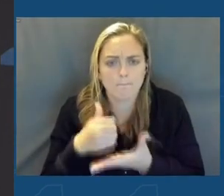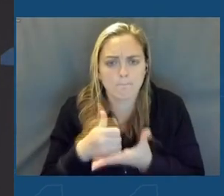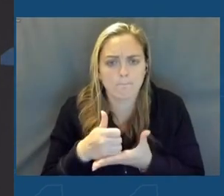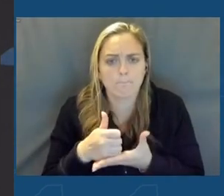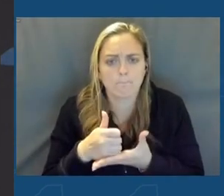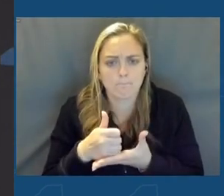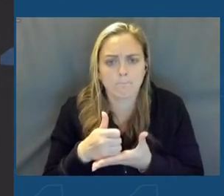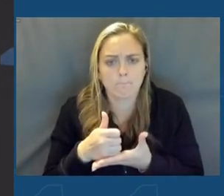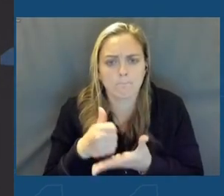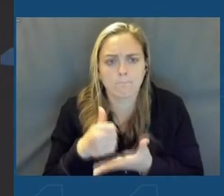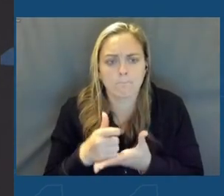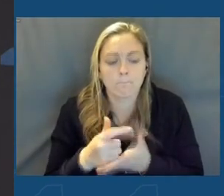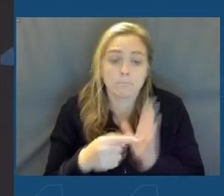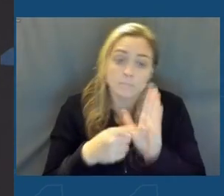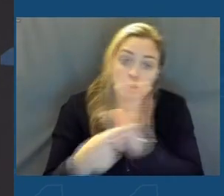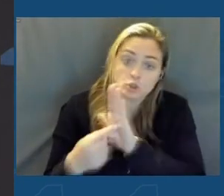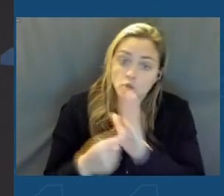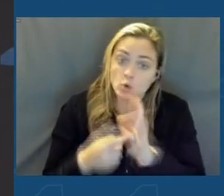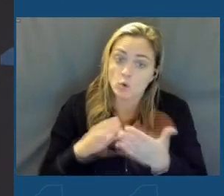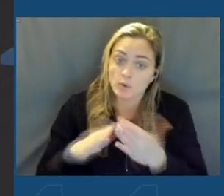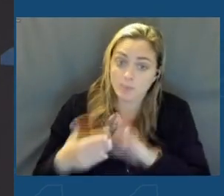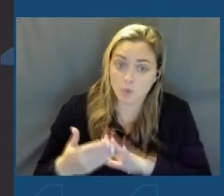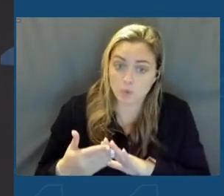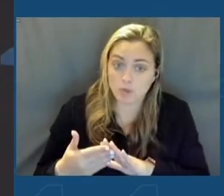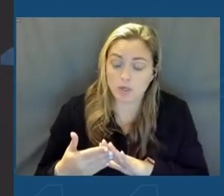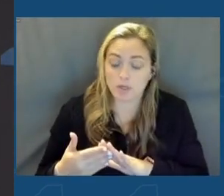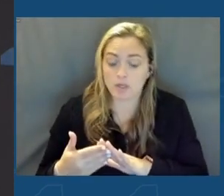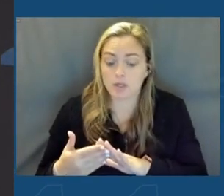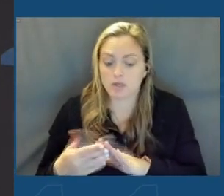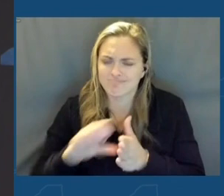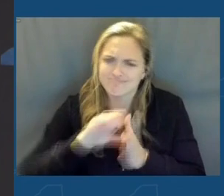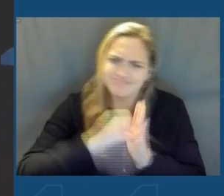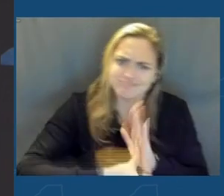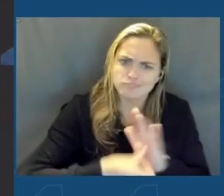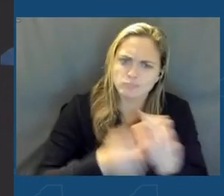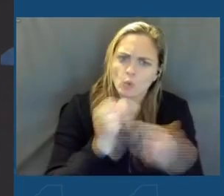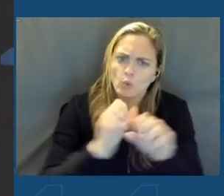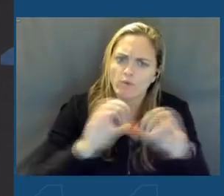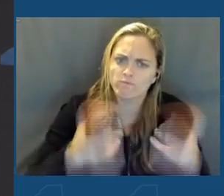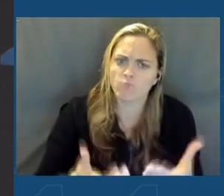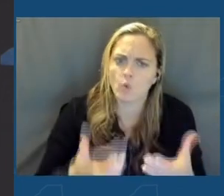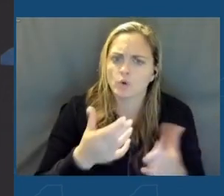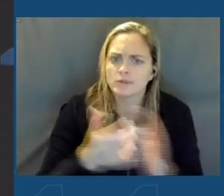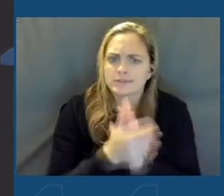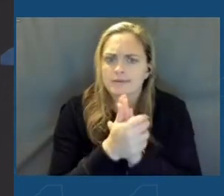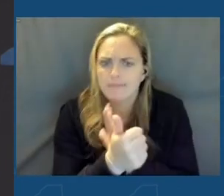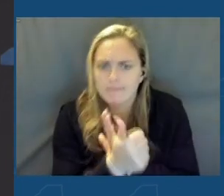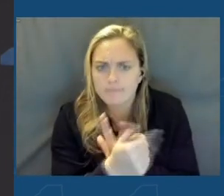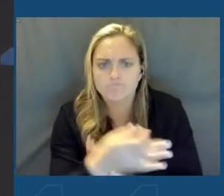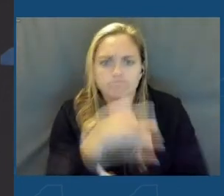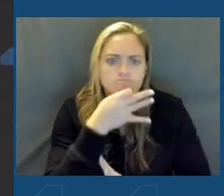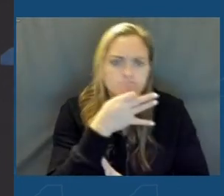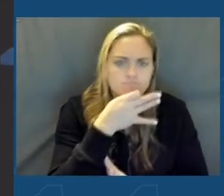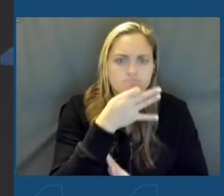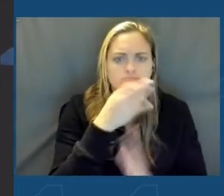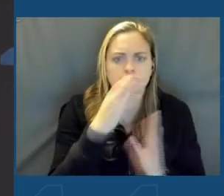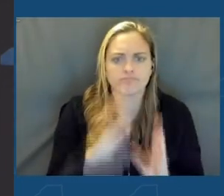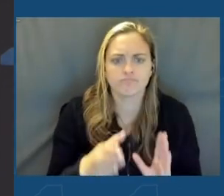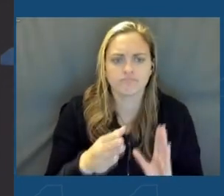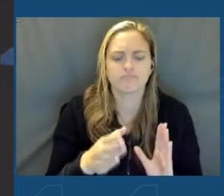helped us showcase our community, really highlight our workforce talent and certainly